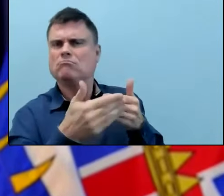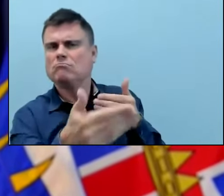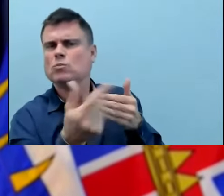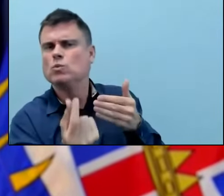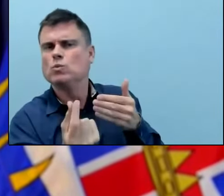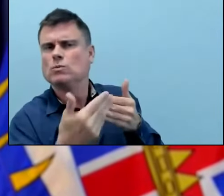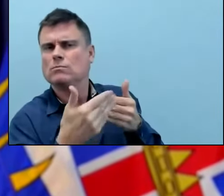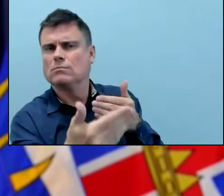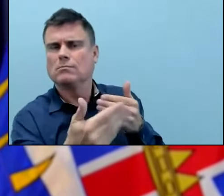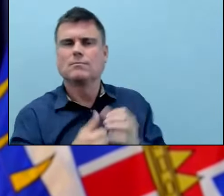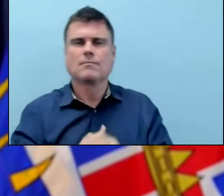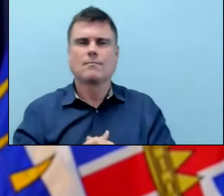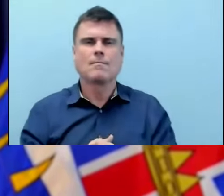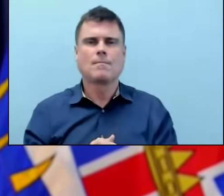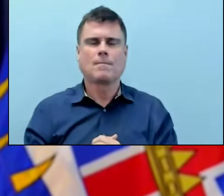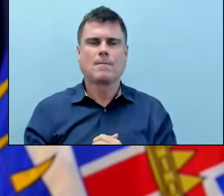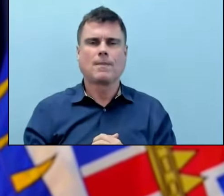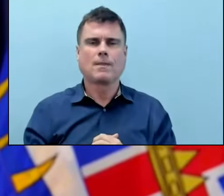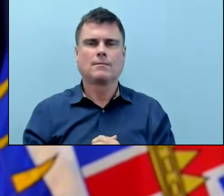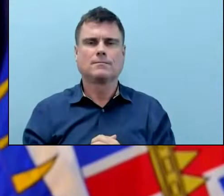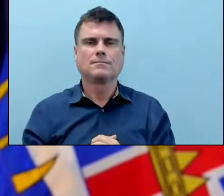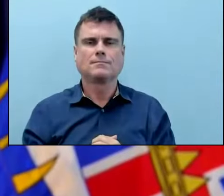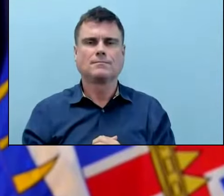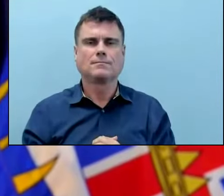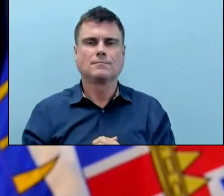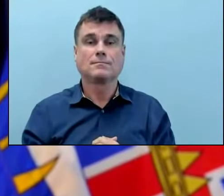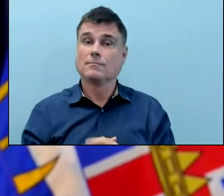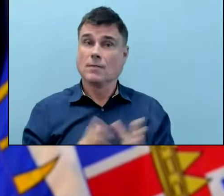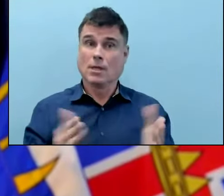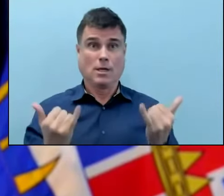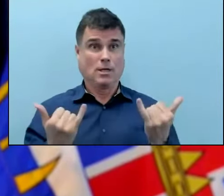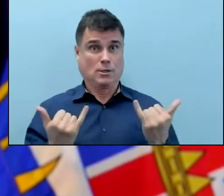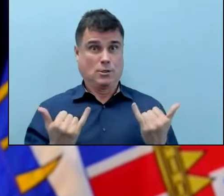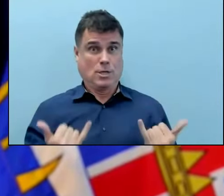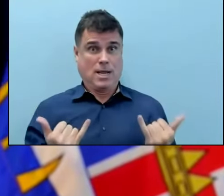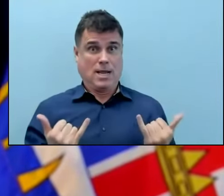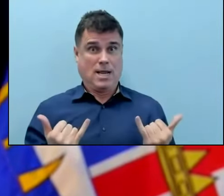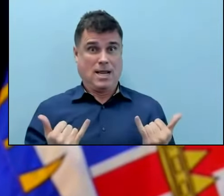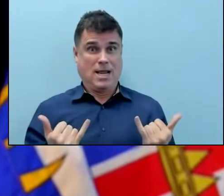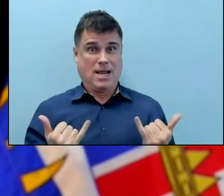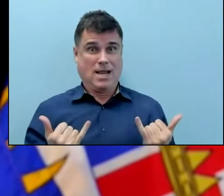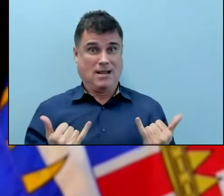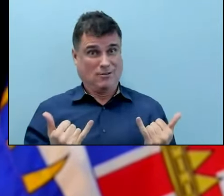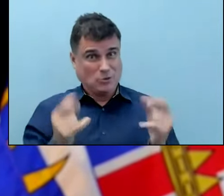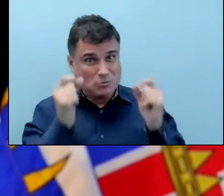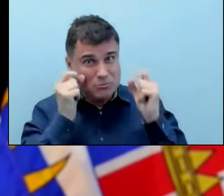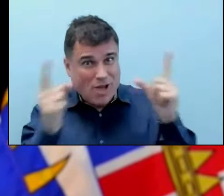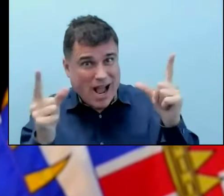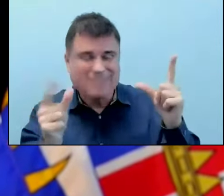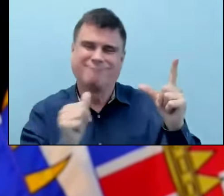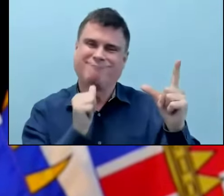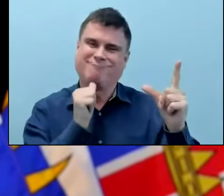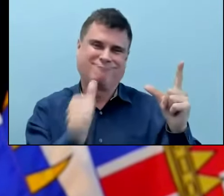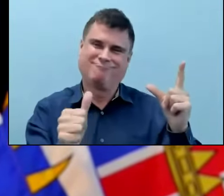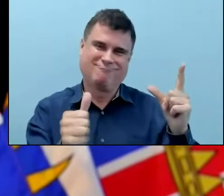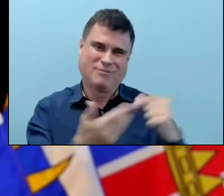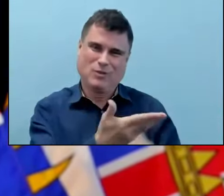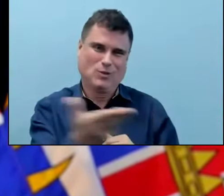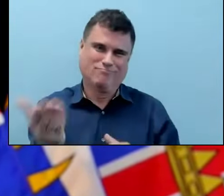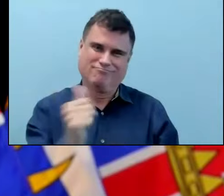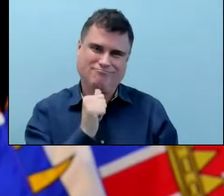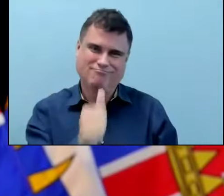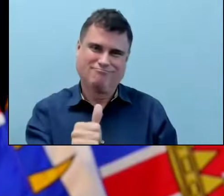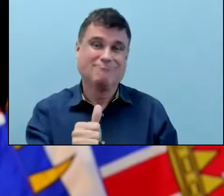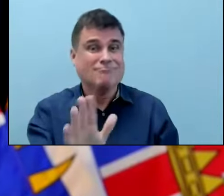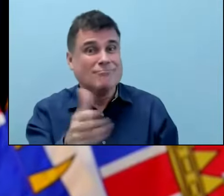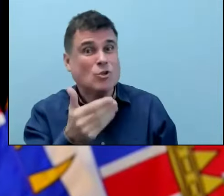few days and weeks. And where we are today, it should be no surprise to most people, we're in a reasonably good place.